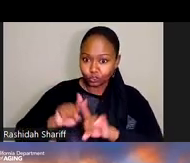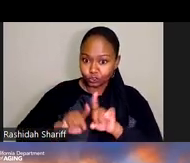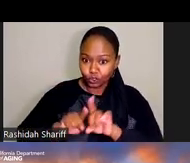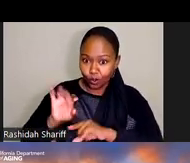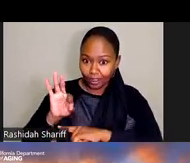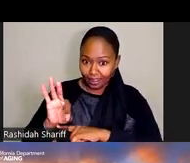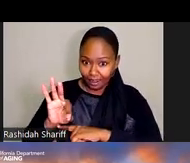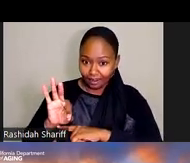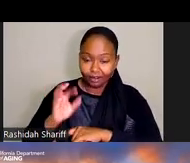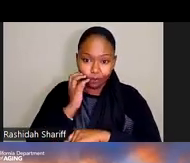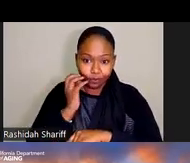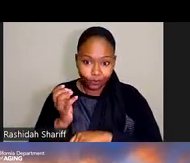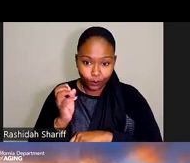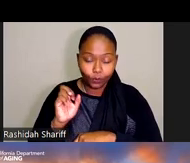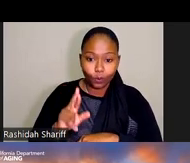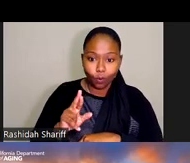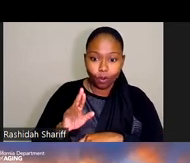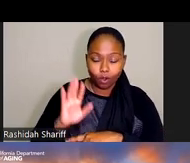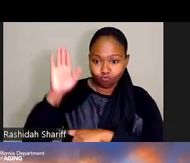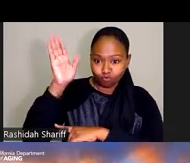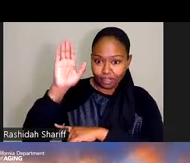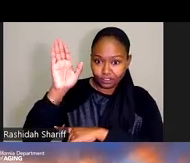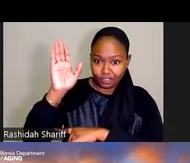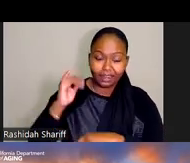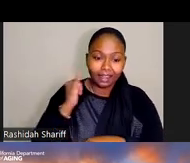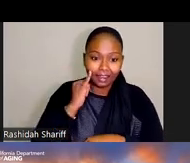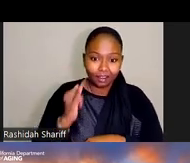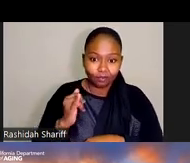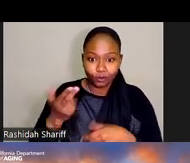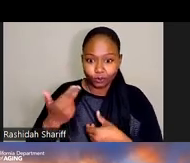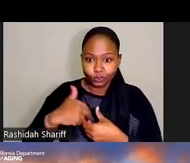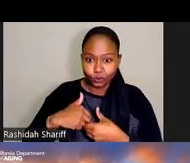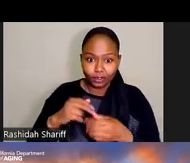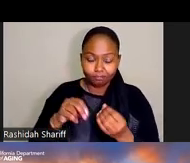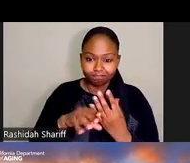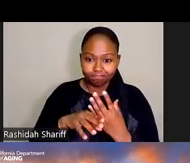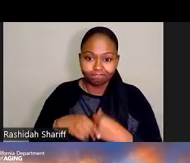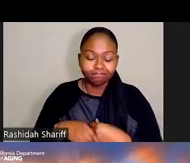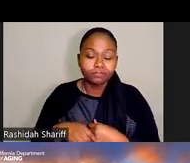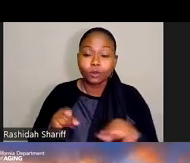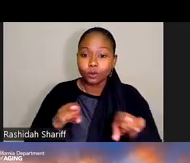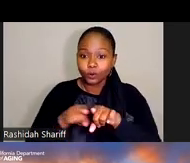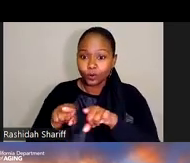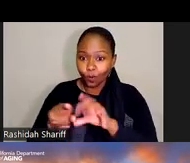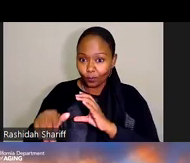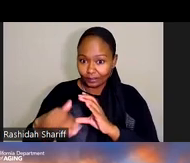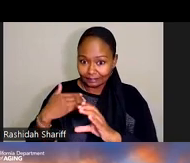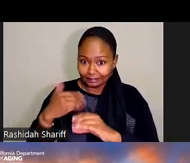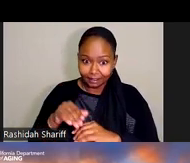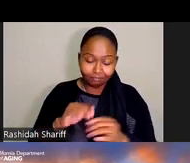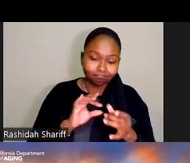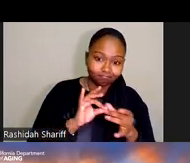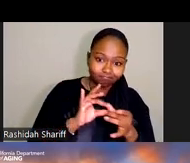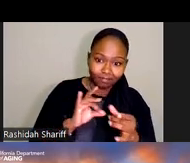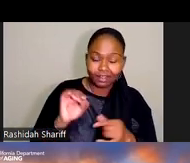phone or you can hit click raise hand if you're joining by webinar. You can always send us comments and feedback